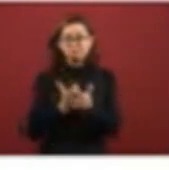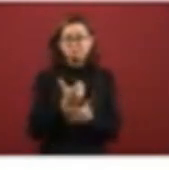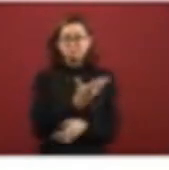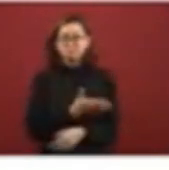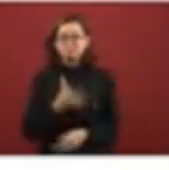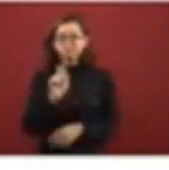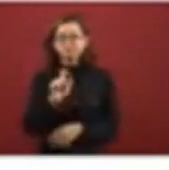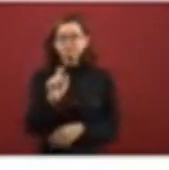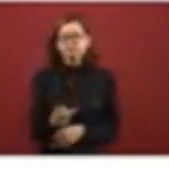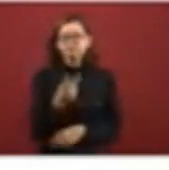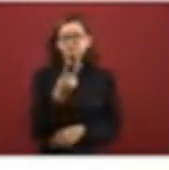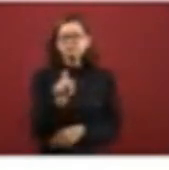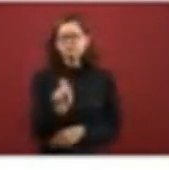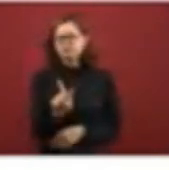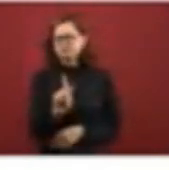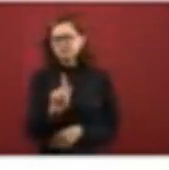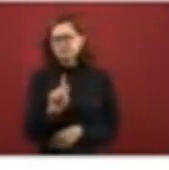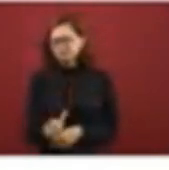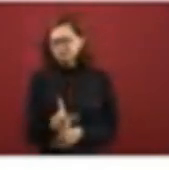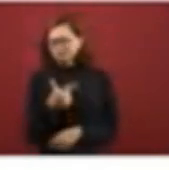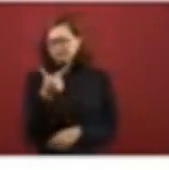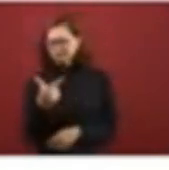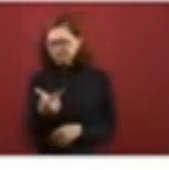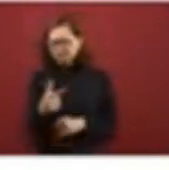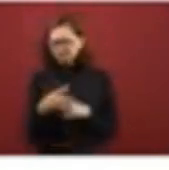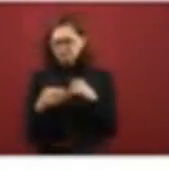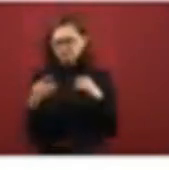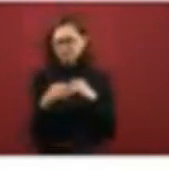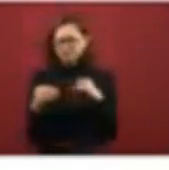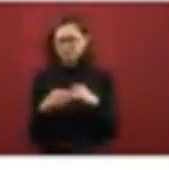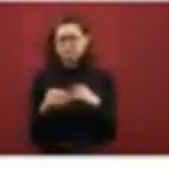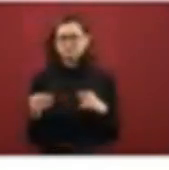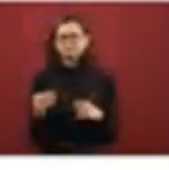.25 which equals $22.77.